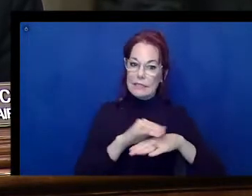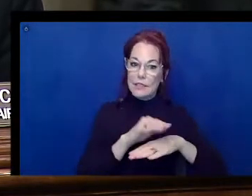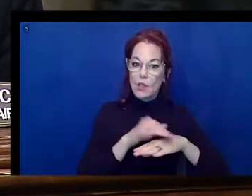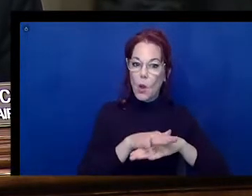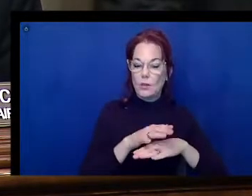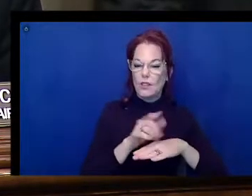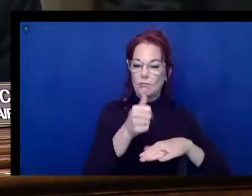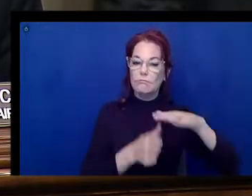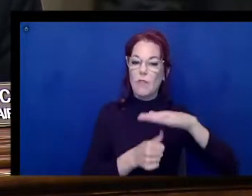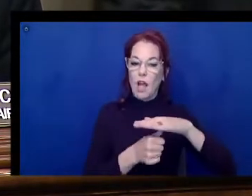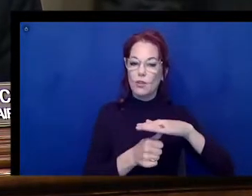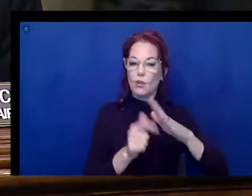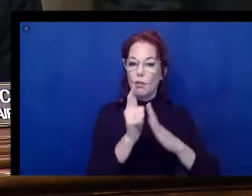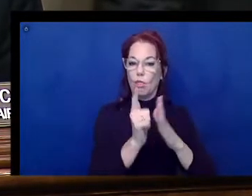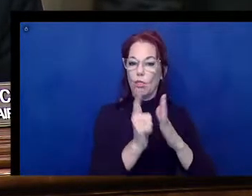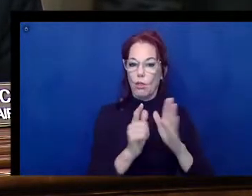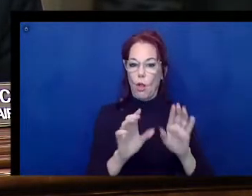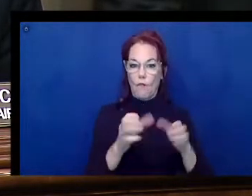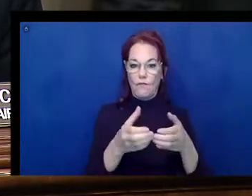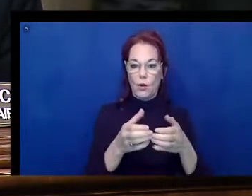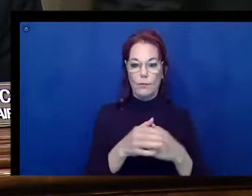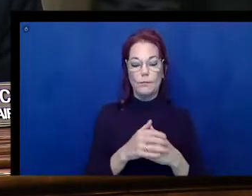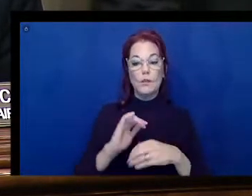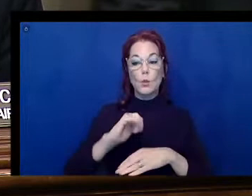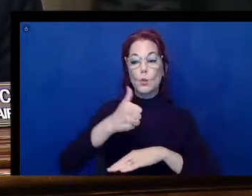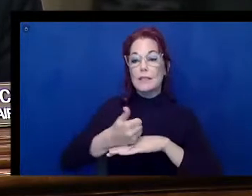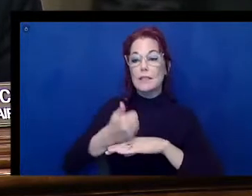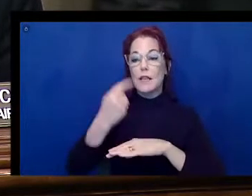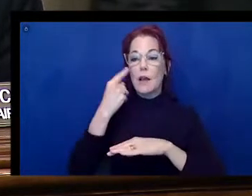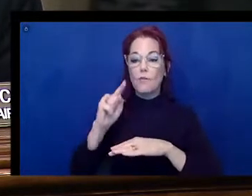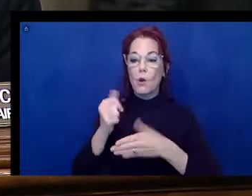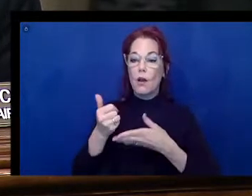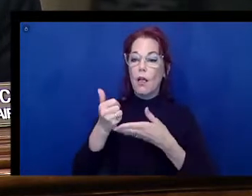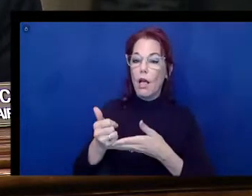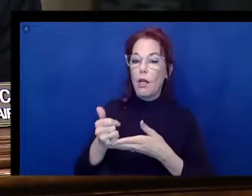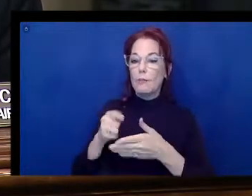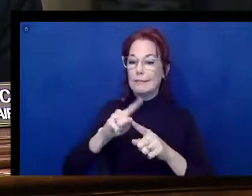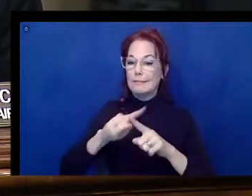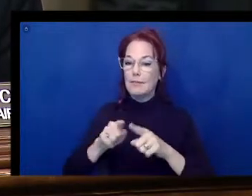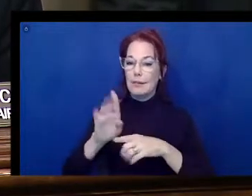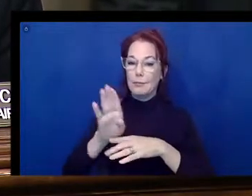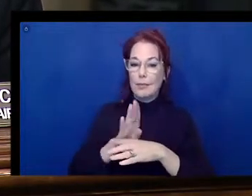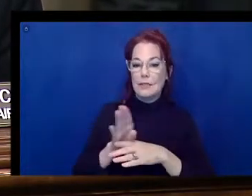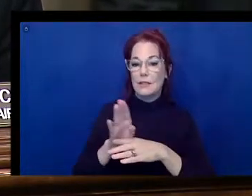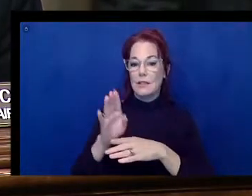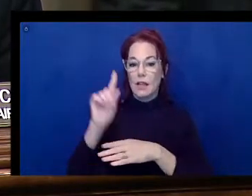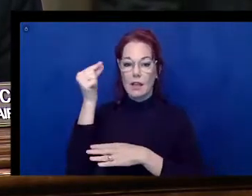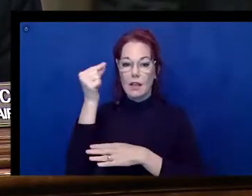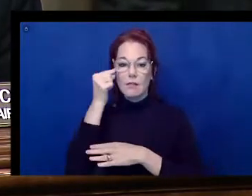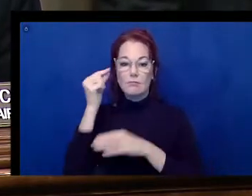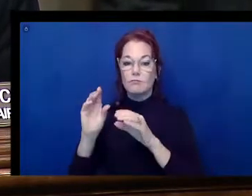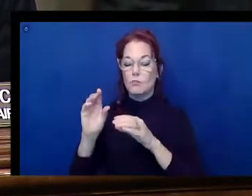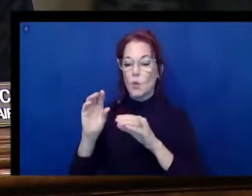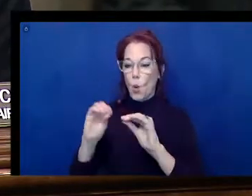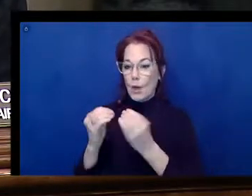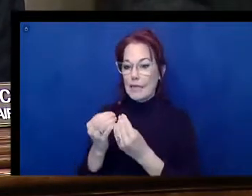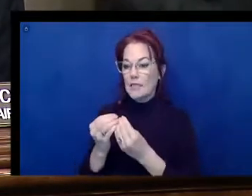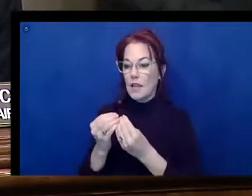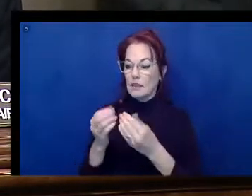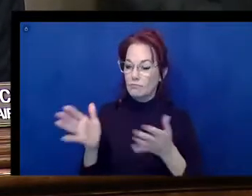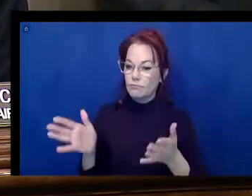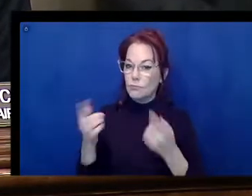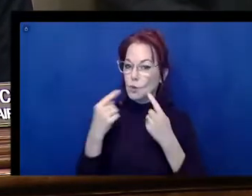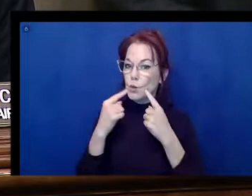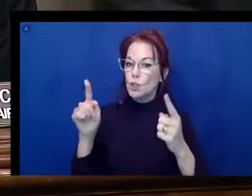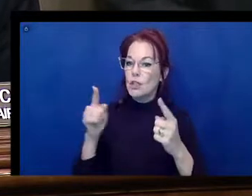designed to help businesses, organizations, government agencies, and industry groups to achieve real inclusion of people with